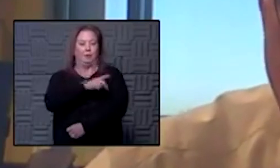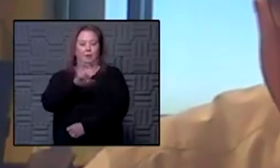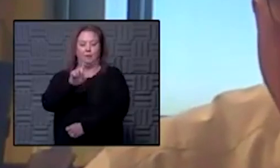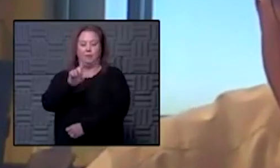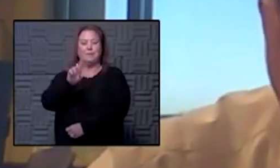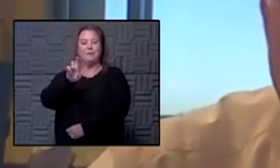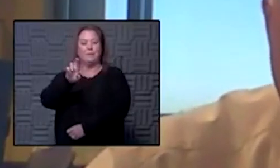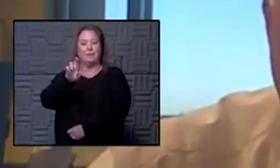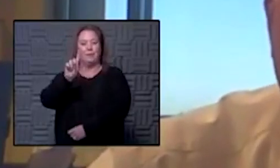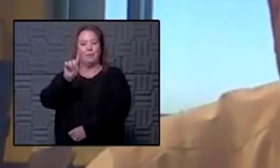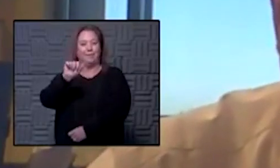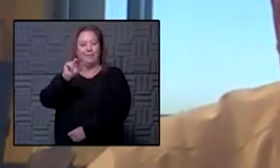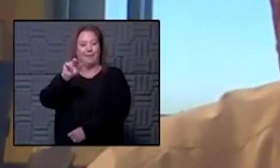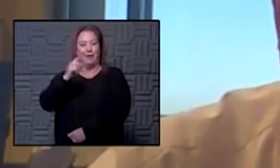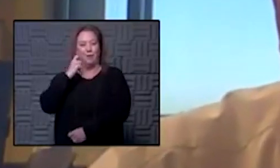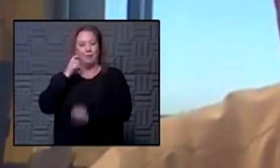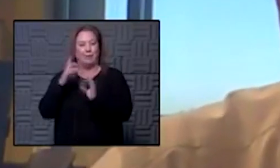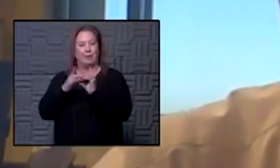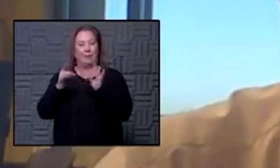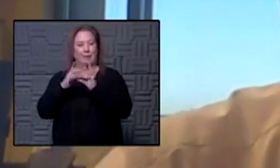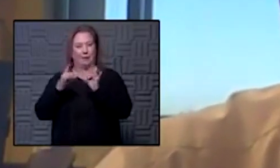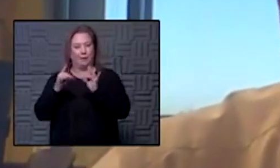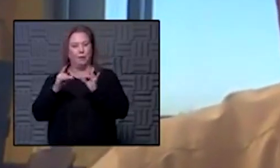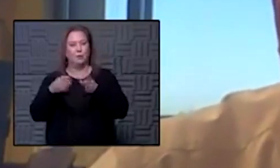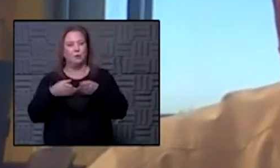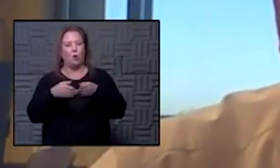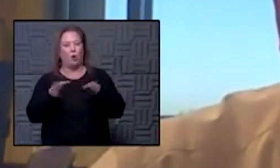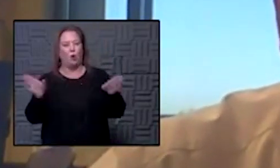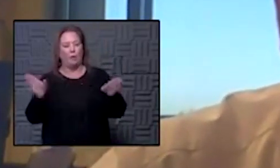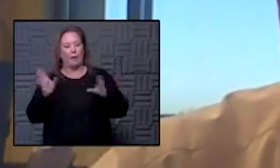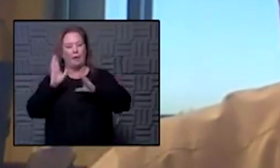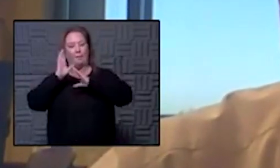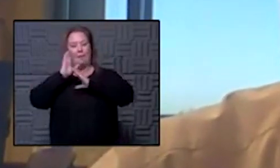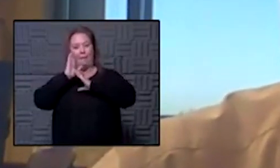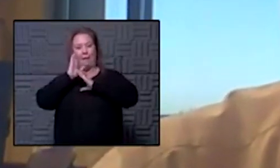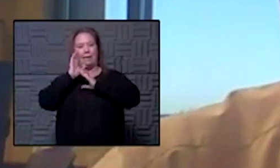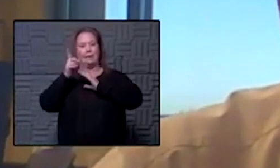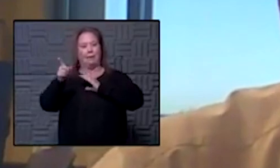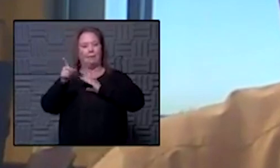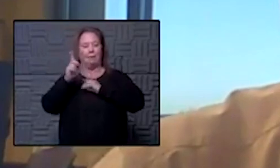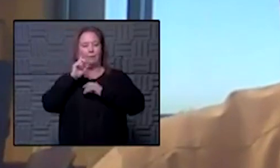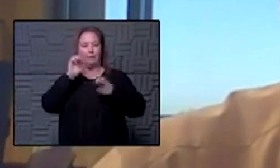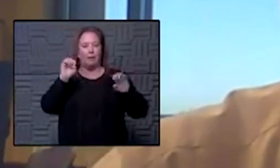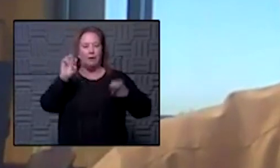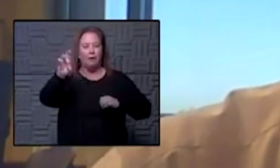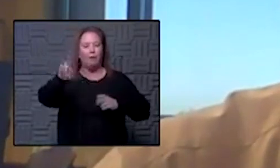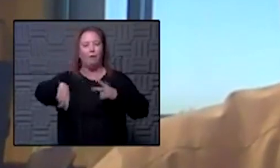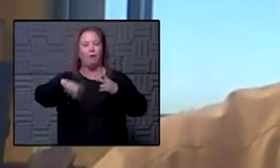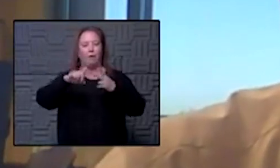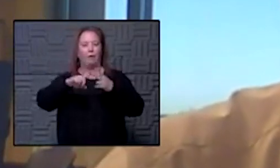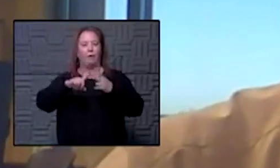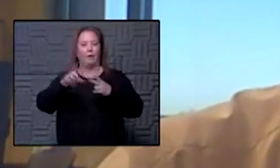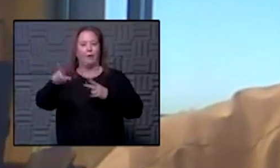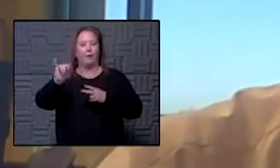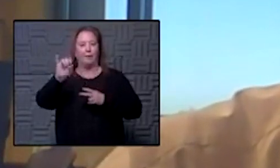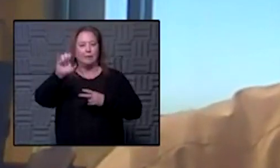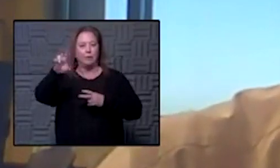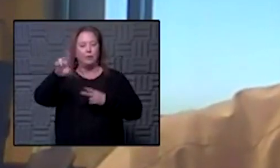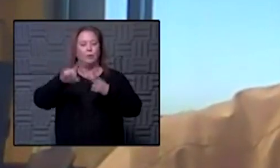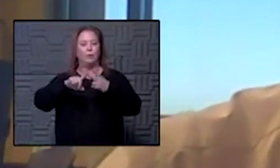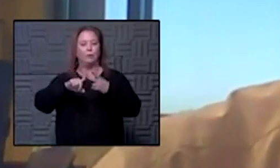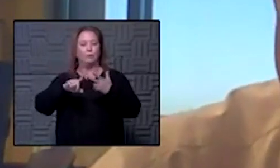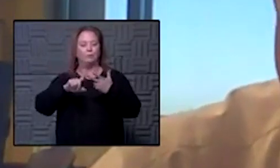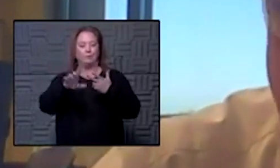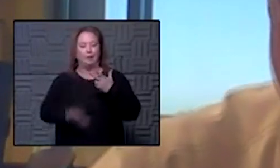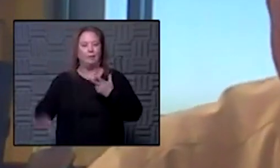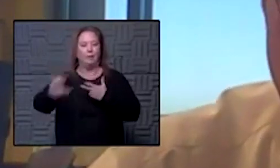so as to open up beds in the tertiary and quaternary care facilities and I think that's I have some degree of optimism that we can do